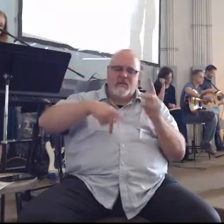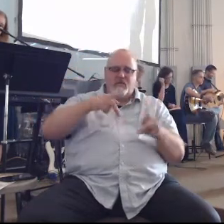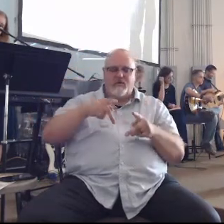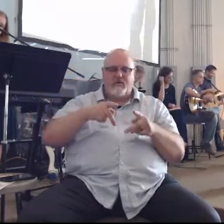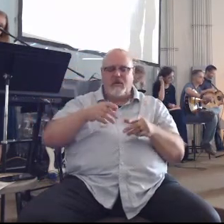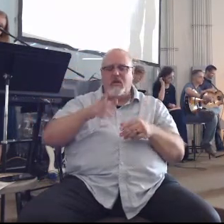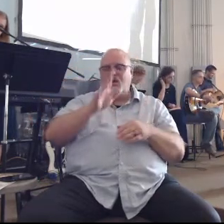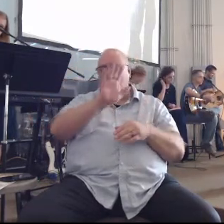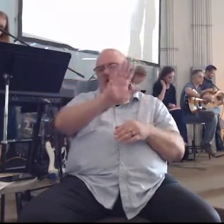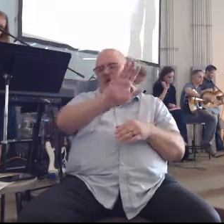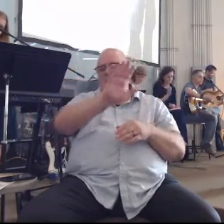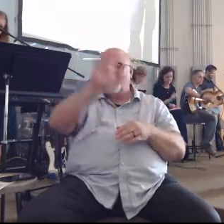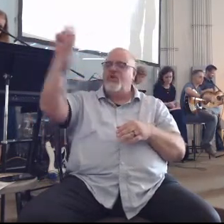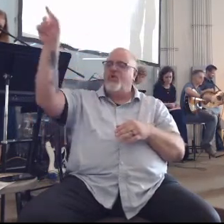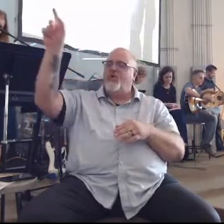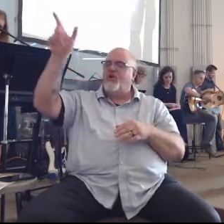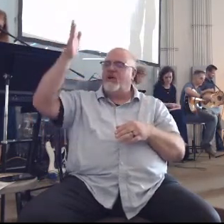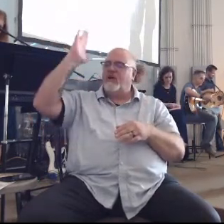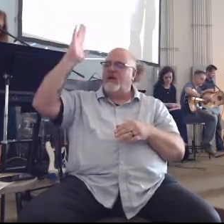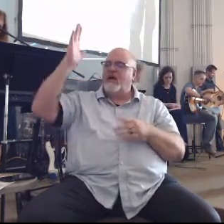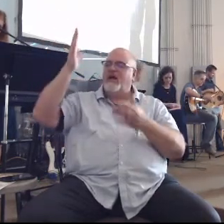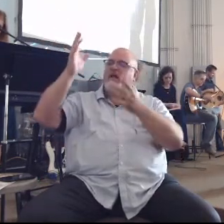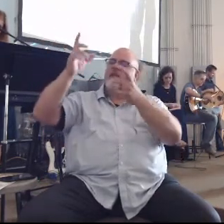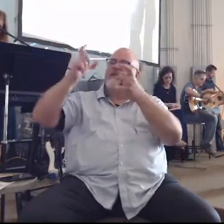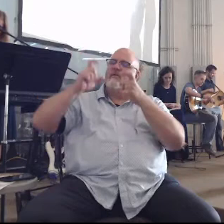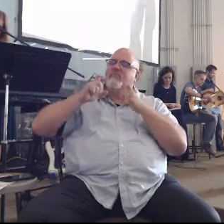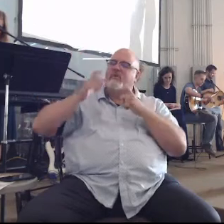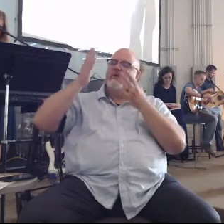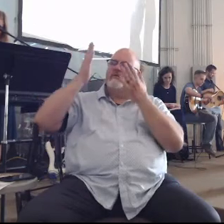you are a God who brings hope to the hopeless